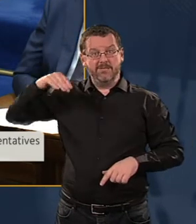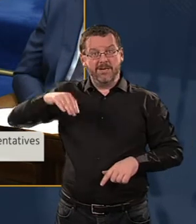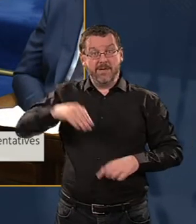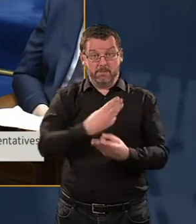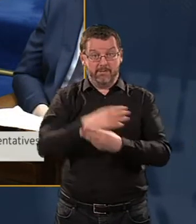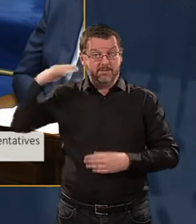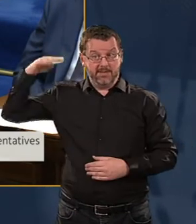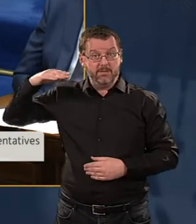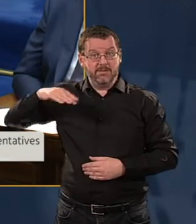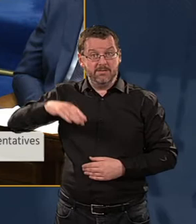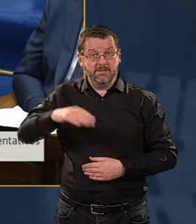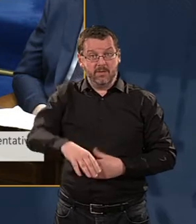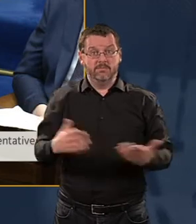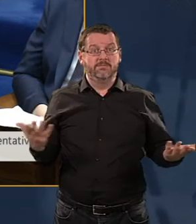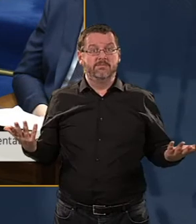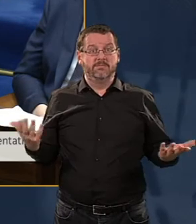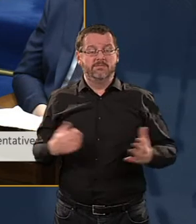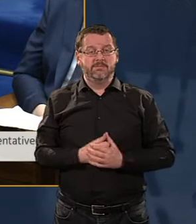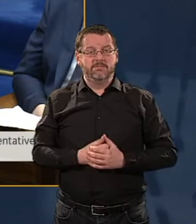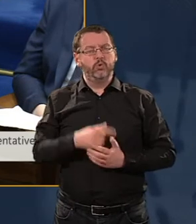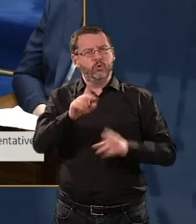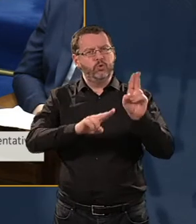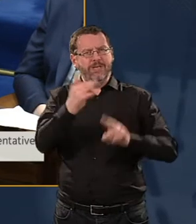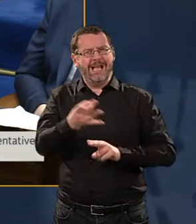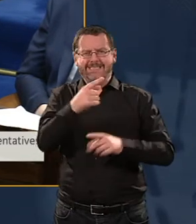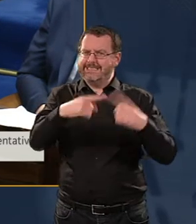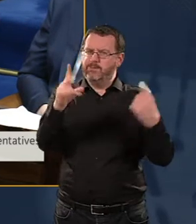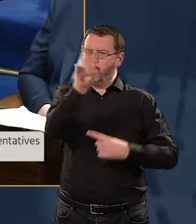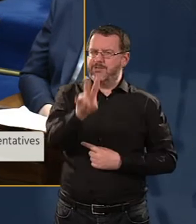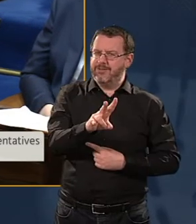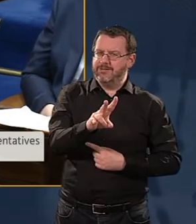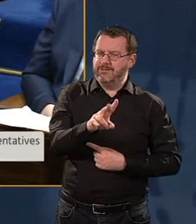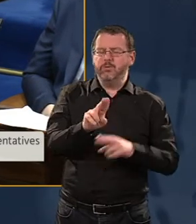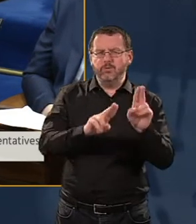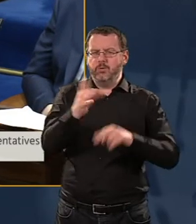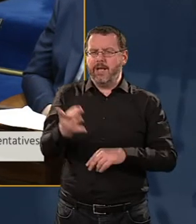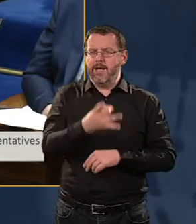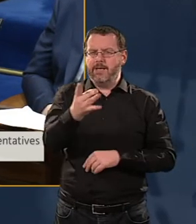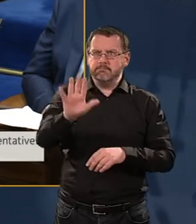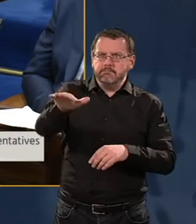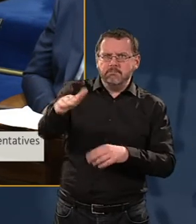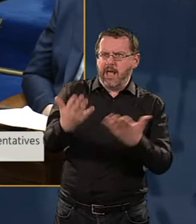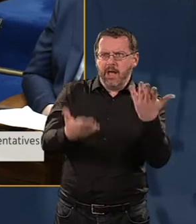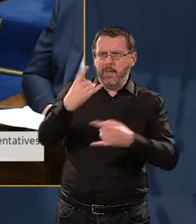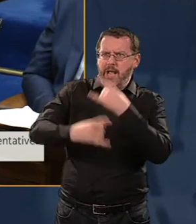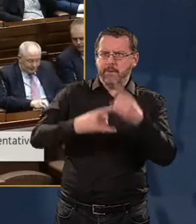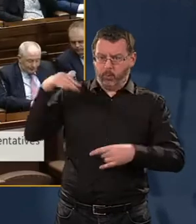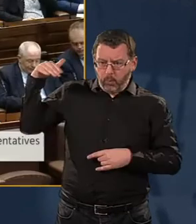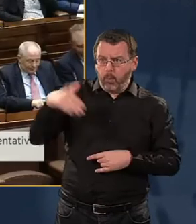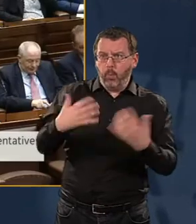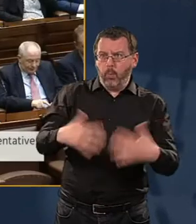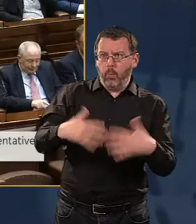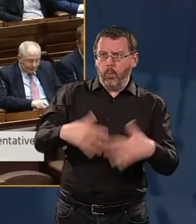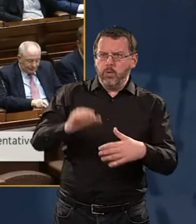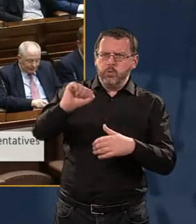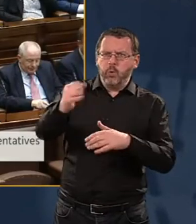and falling levels of poverty. The question you should be asking me, Deputy, is what policies has the government brought in to make that possible? How have